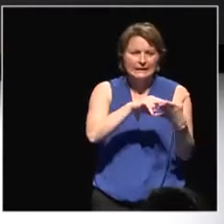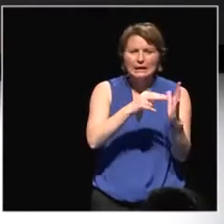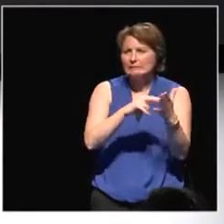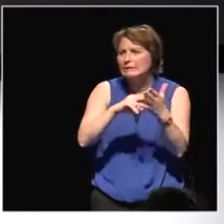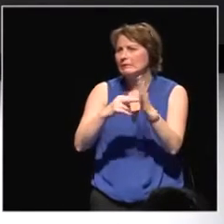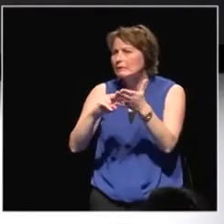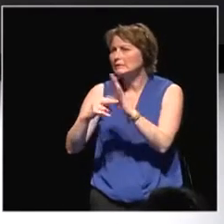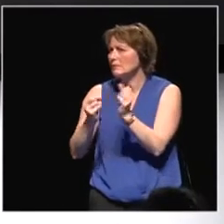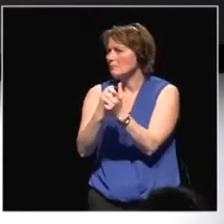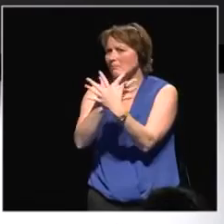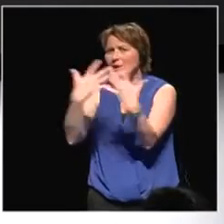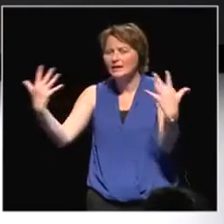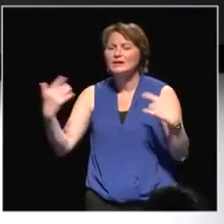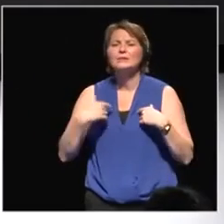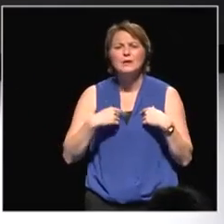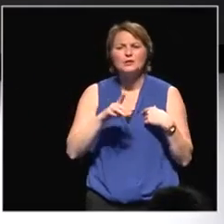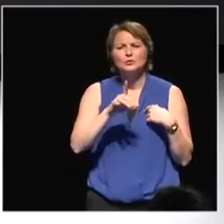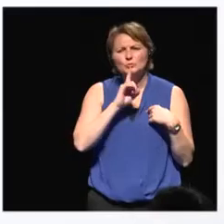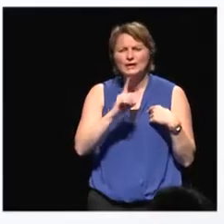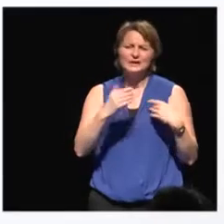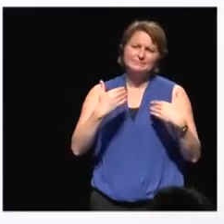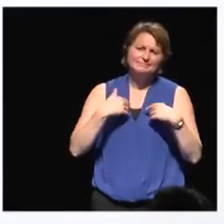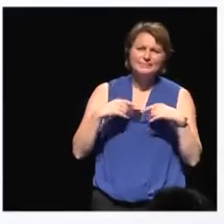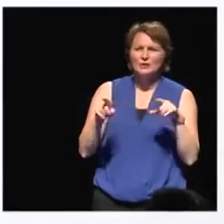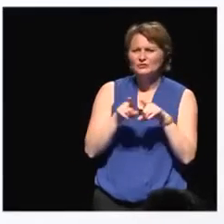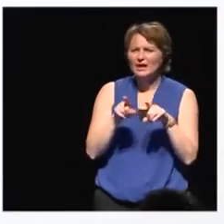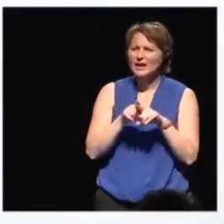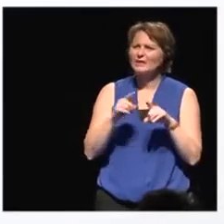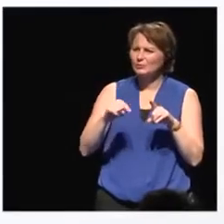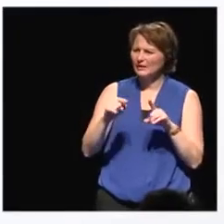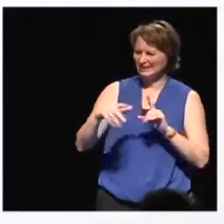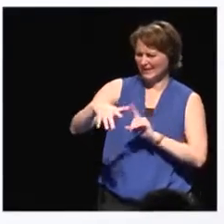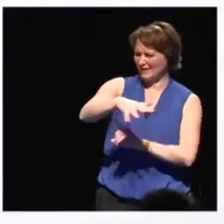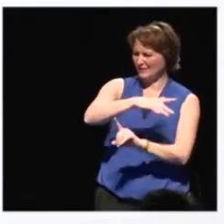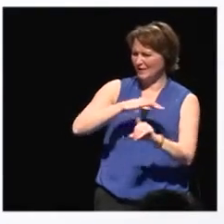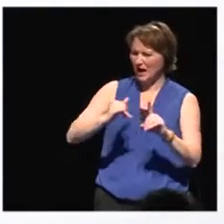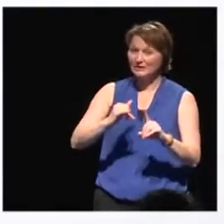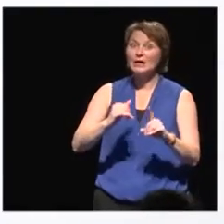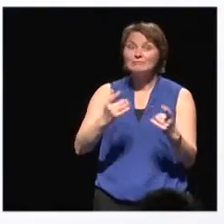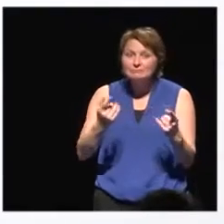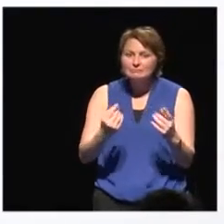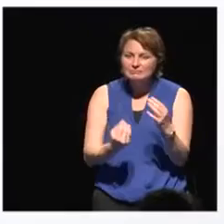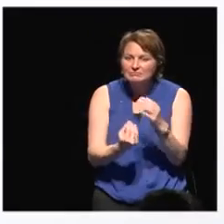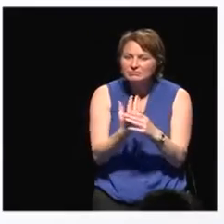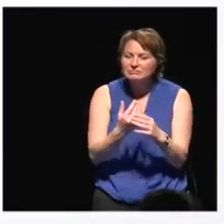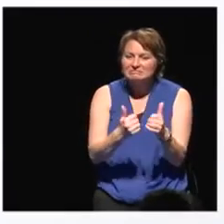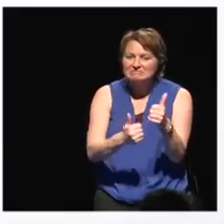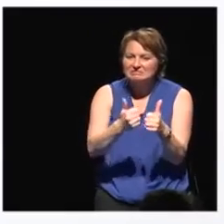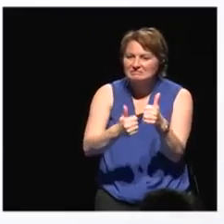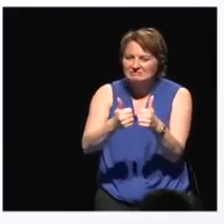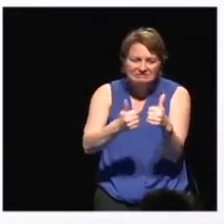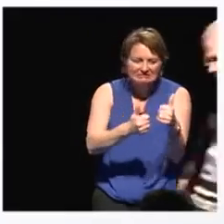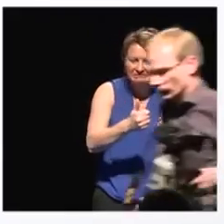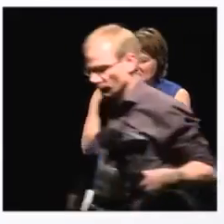developed a very predatorial kind of environment where competitiveness to